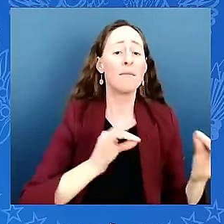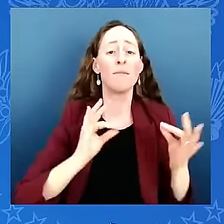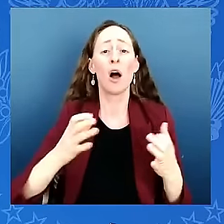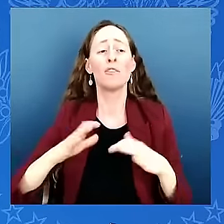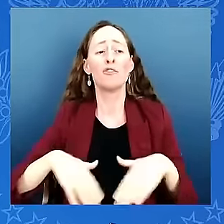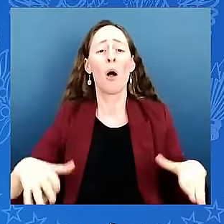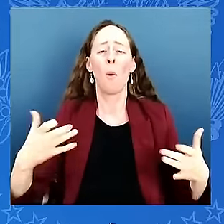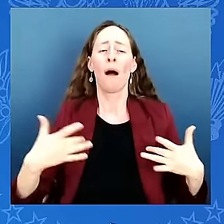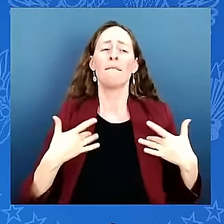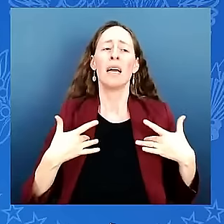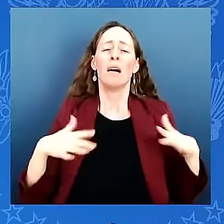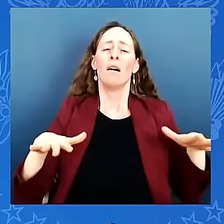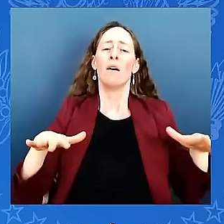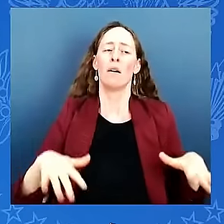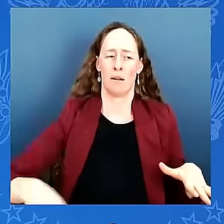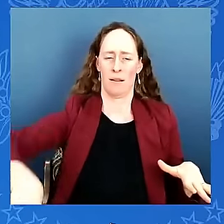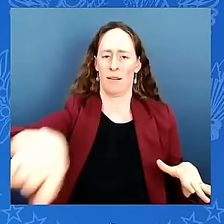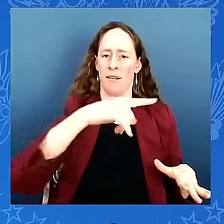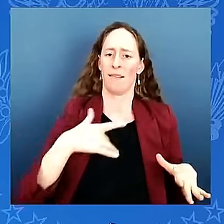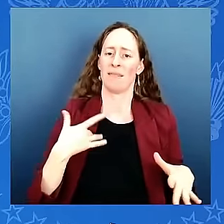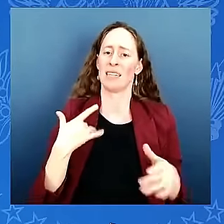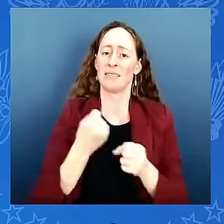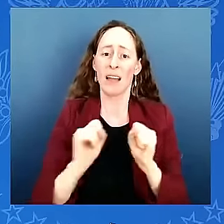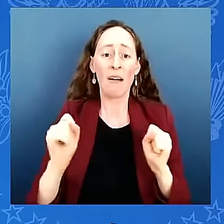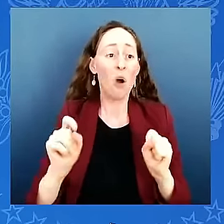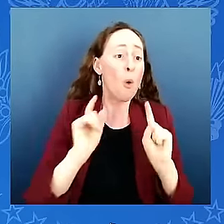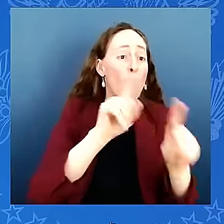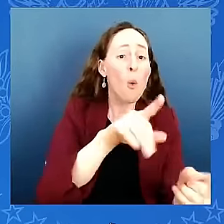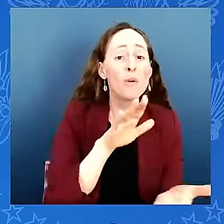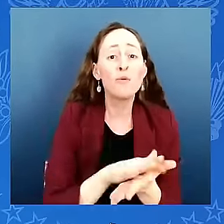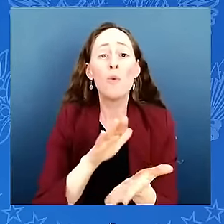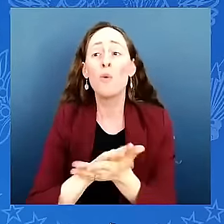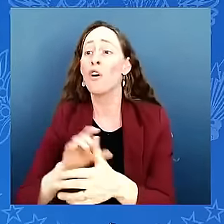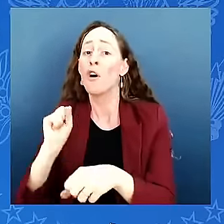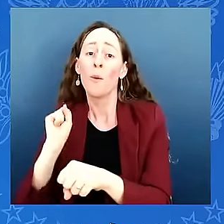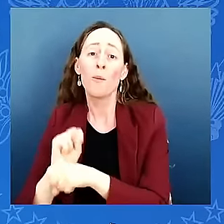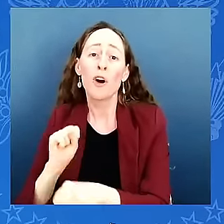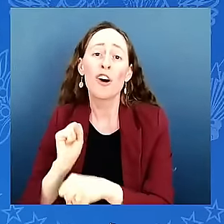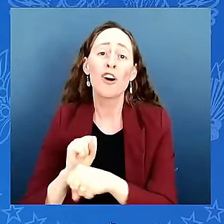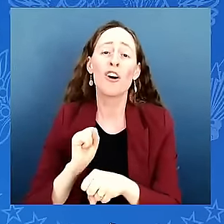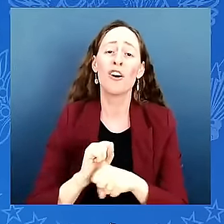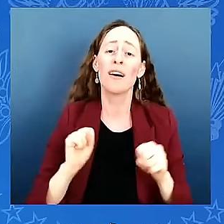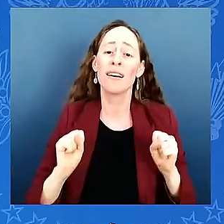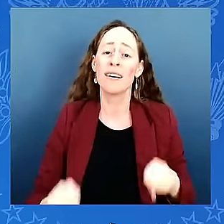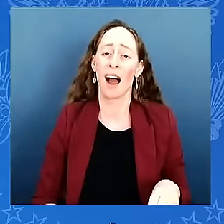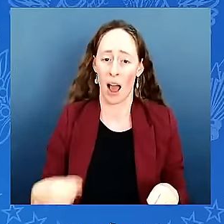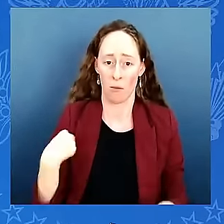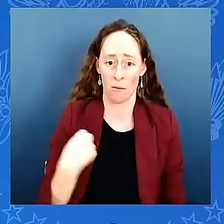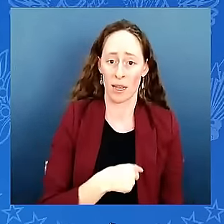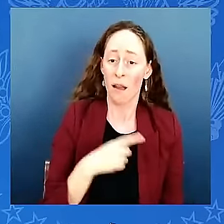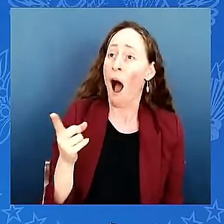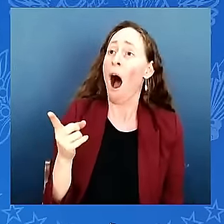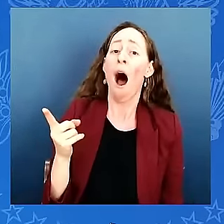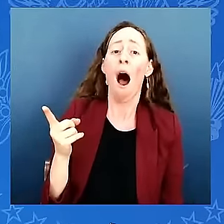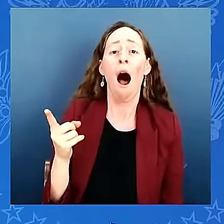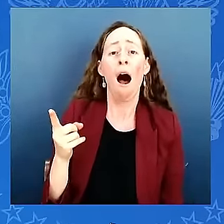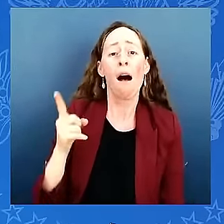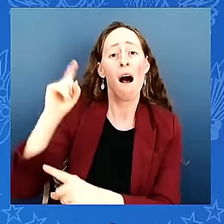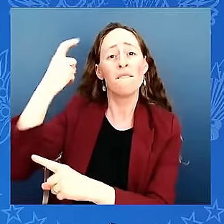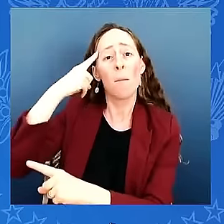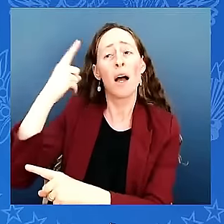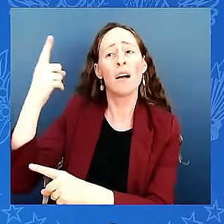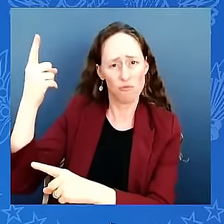it means a lot to know that the federal government listened to us and is helping us to build a brighter future for